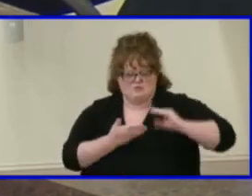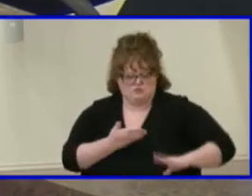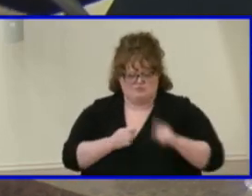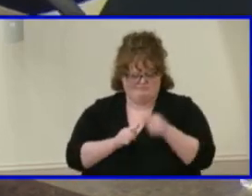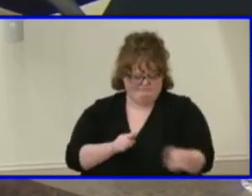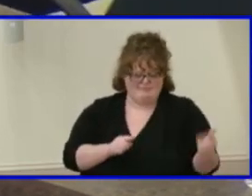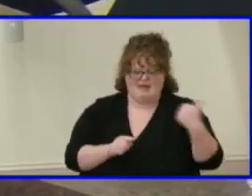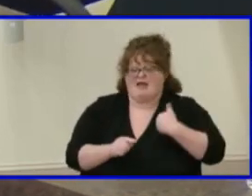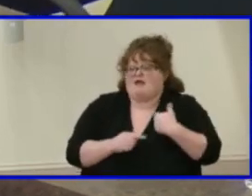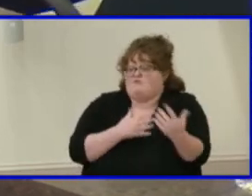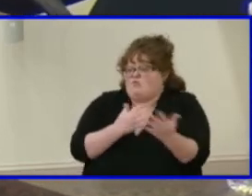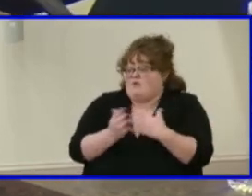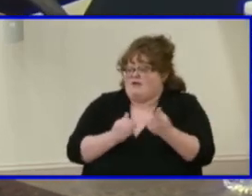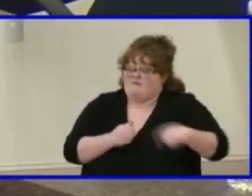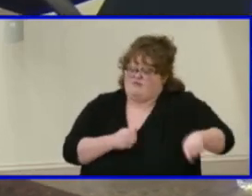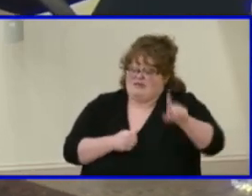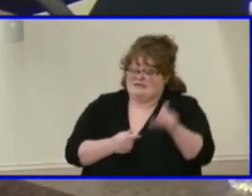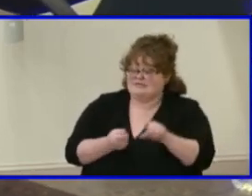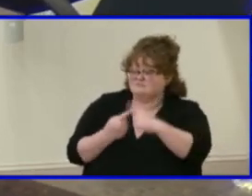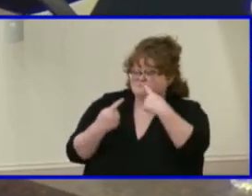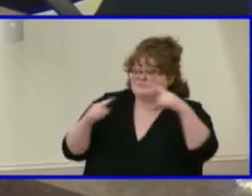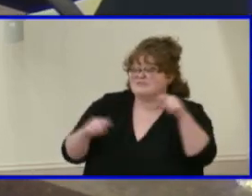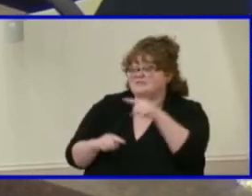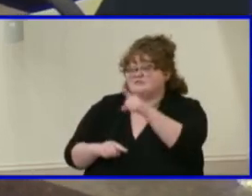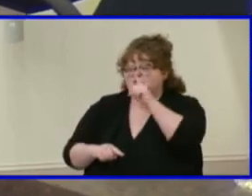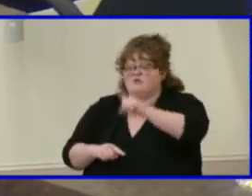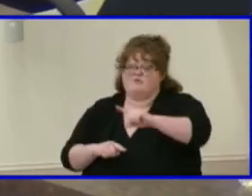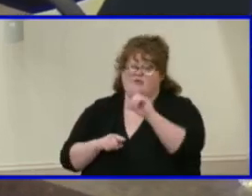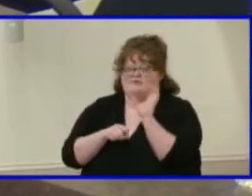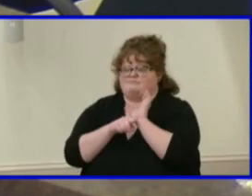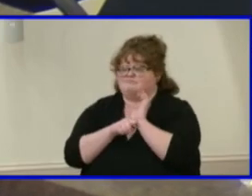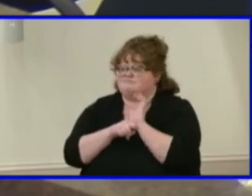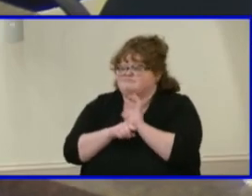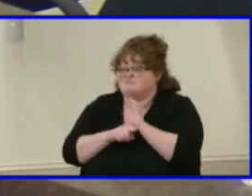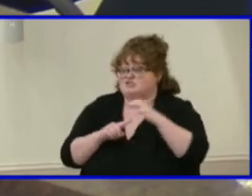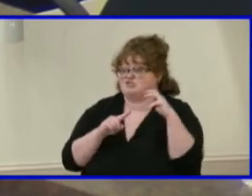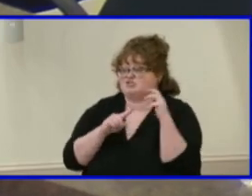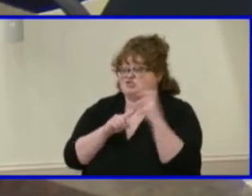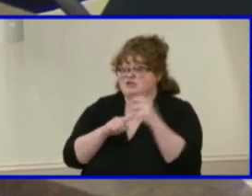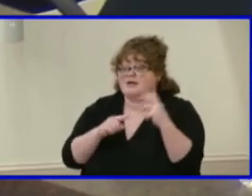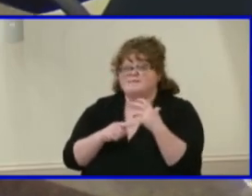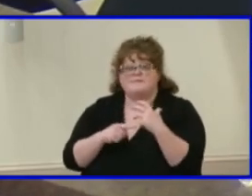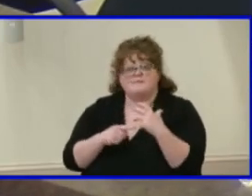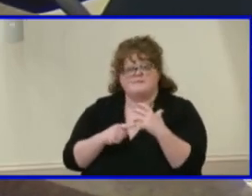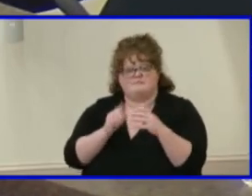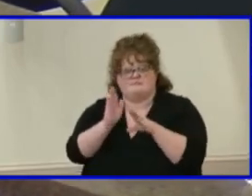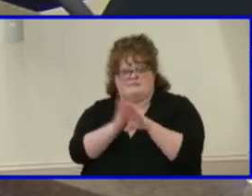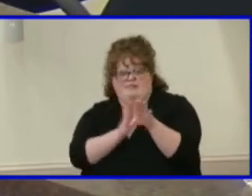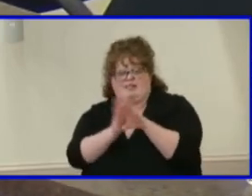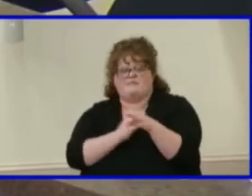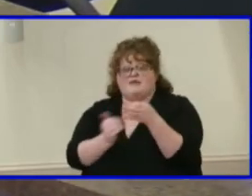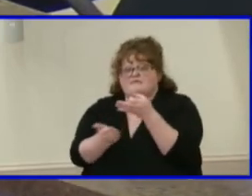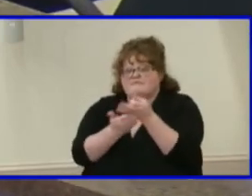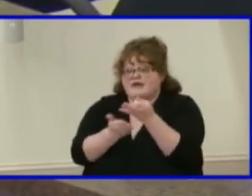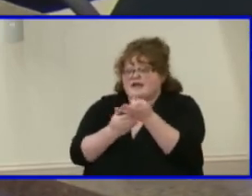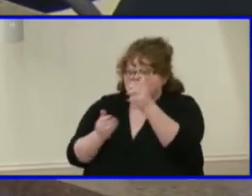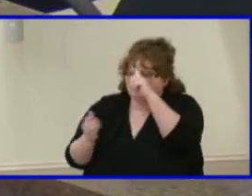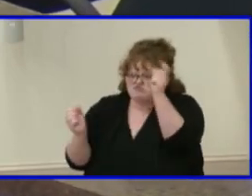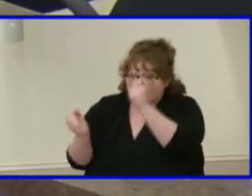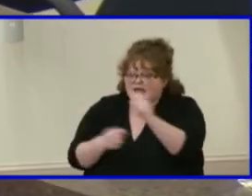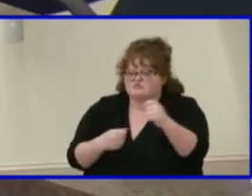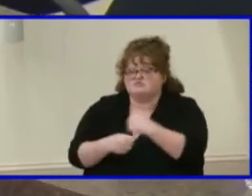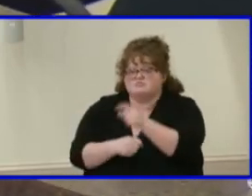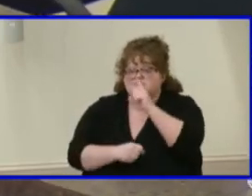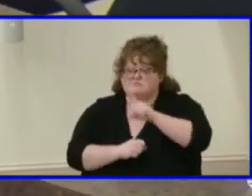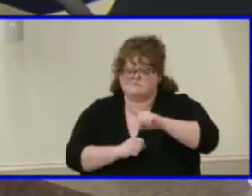what they need to succeed. He's been masterful at helping us develop a financial strategy that has positively had outcomes